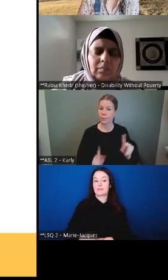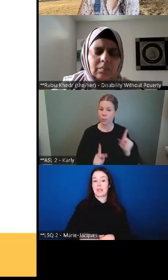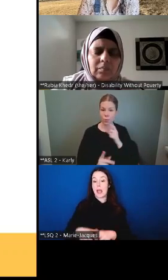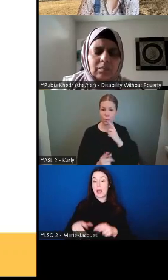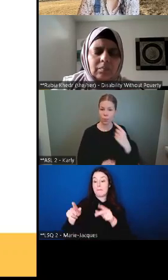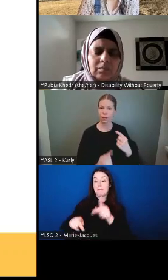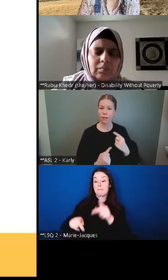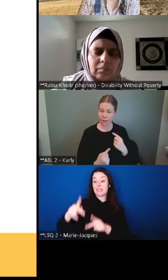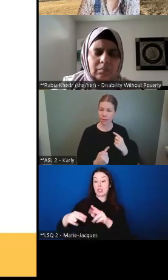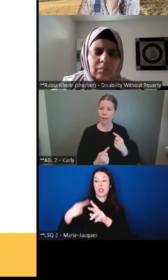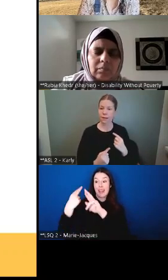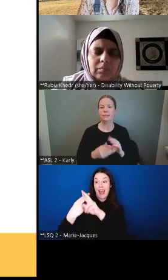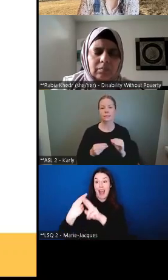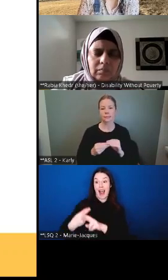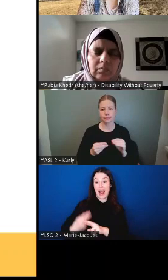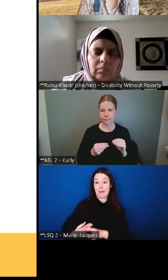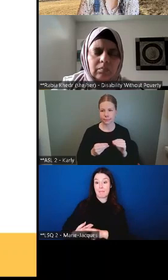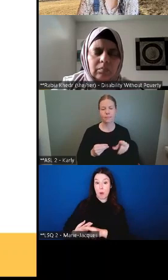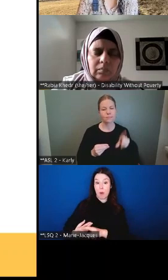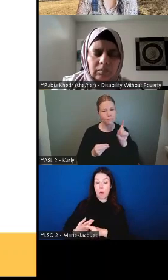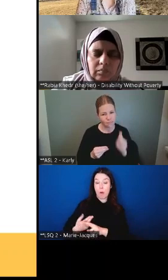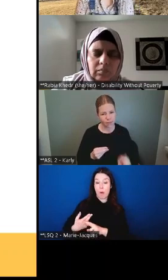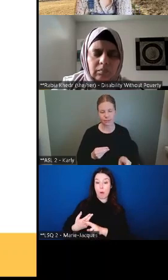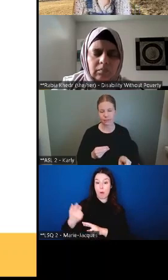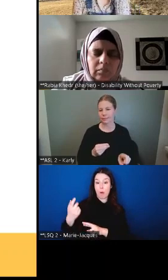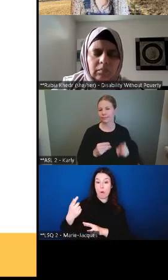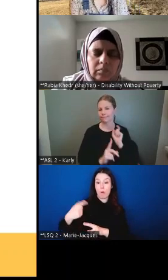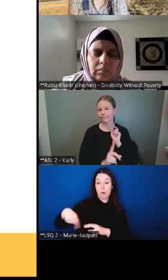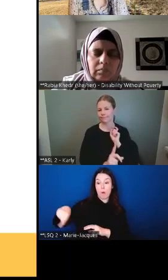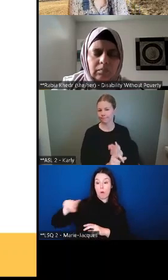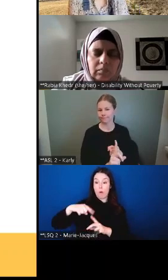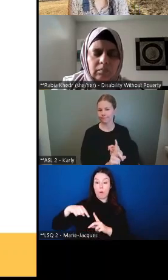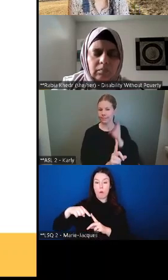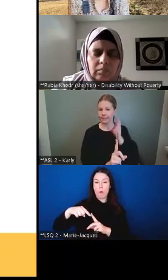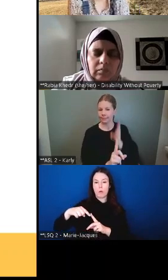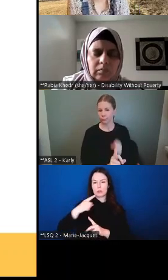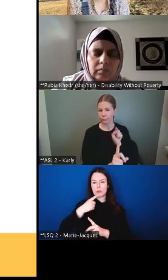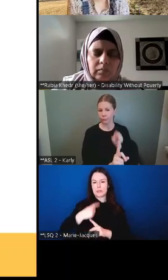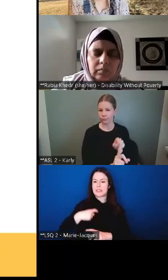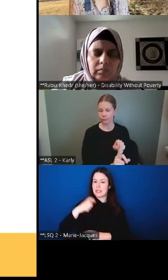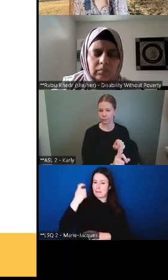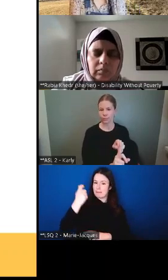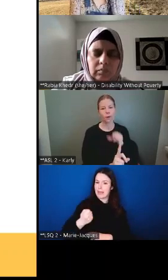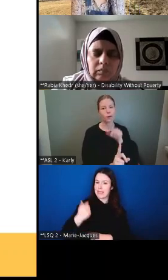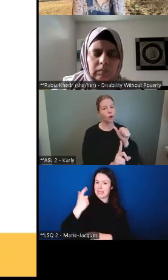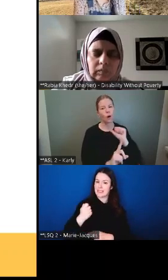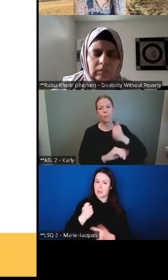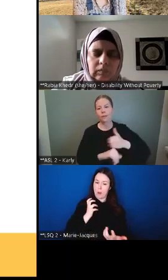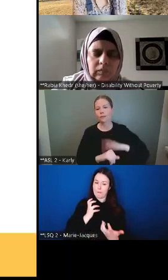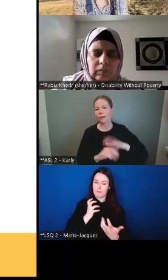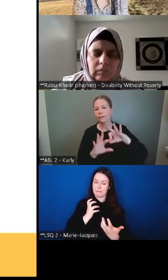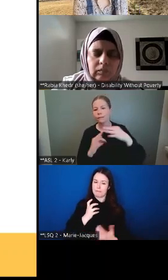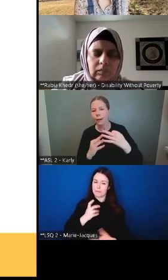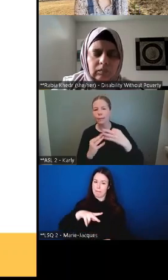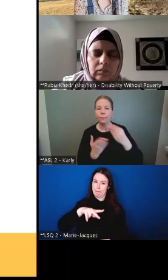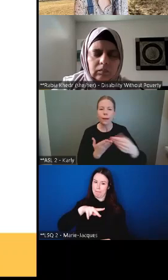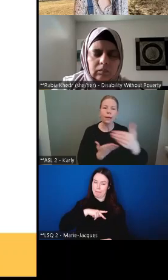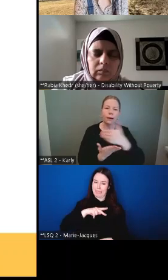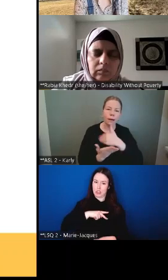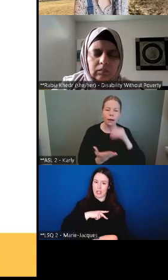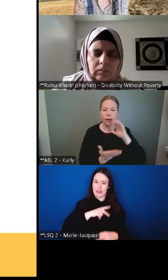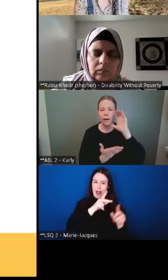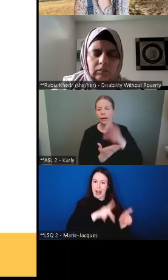must be an individualized benefit benefit. And those of us who have experience of benefits, typically, you know,